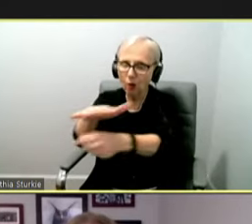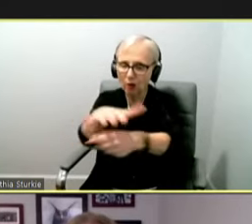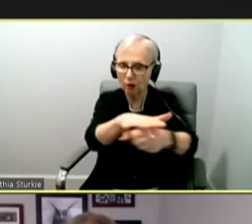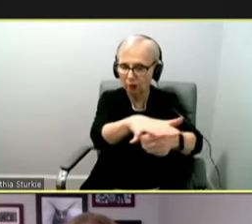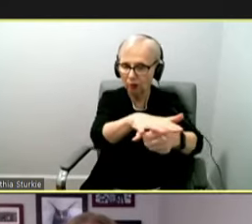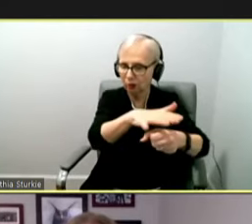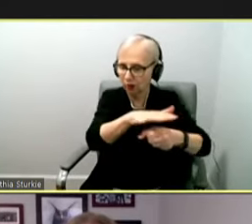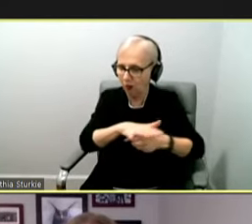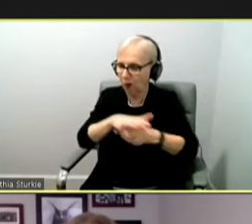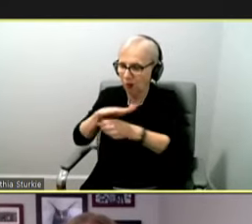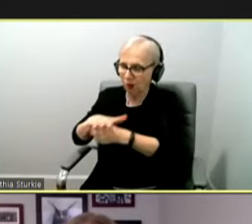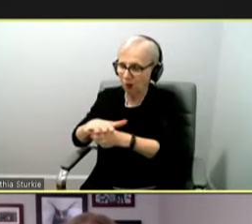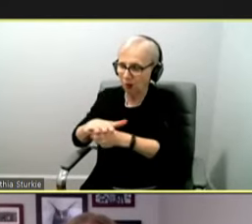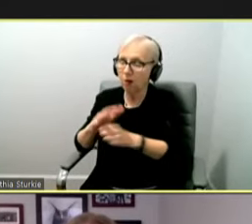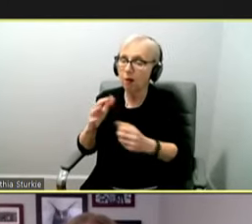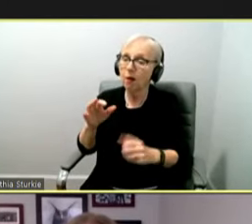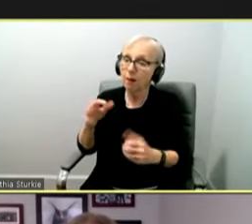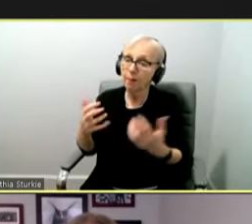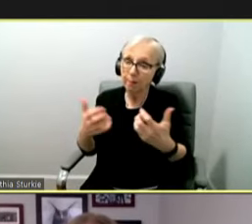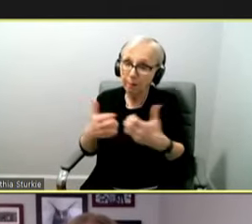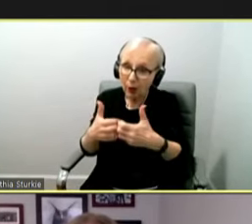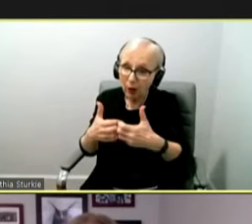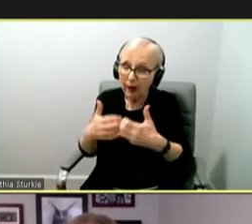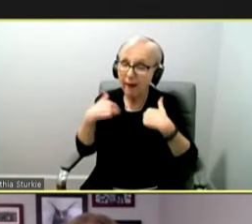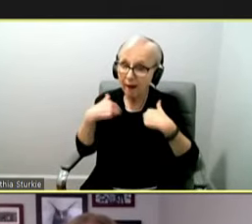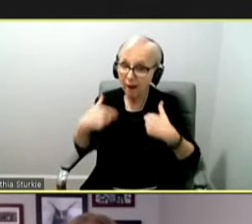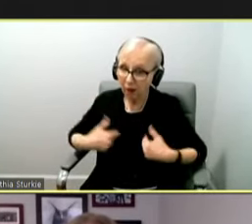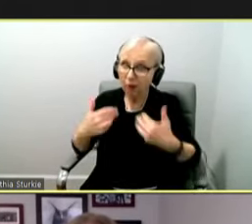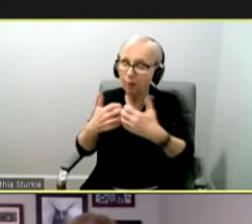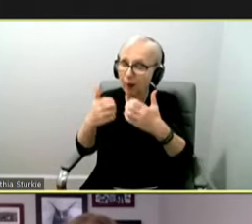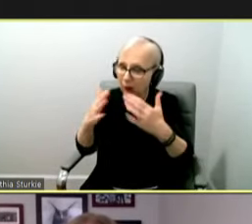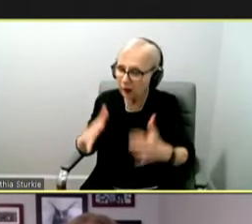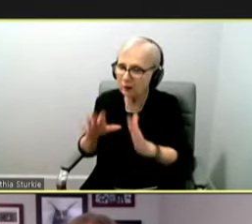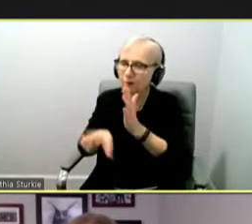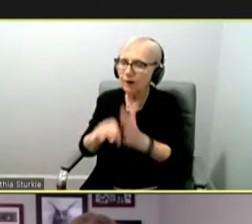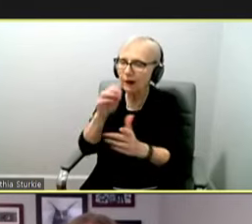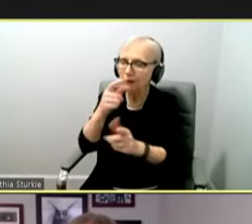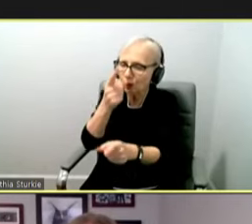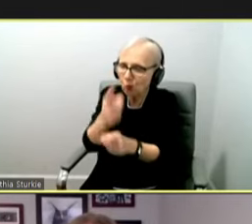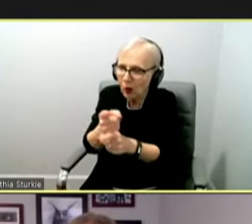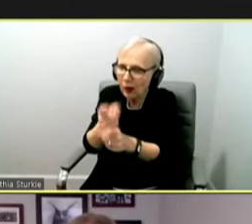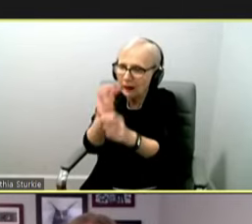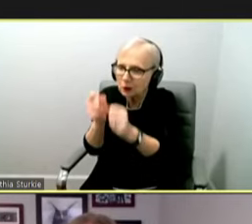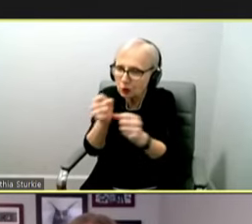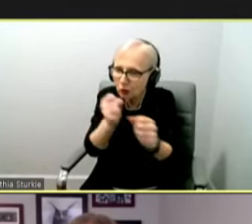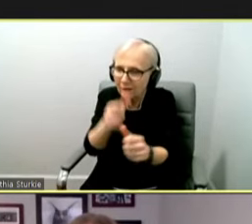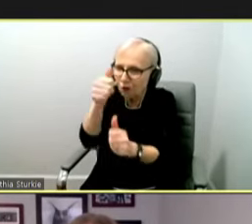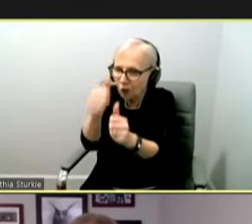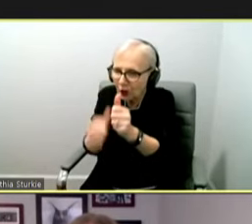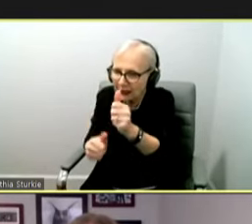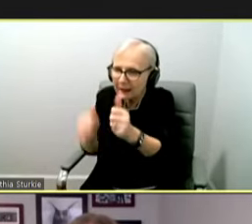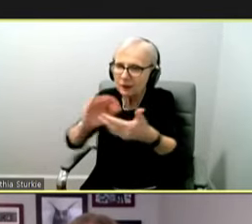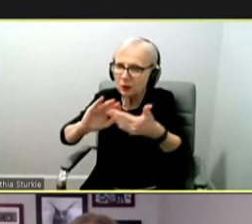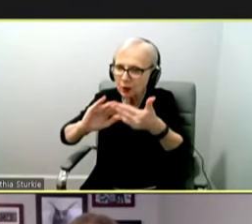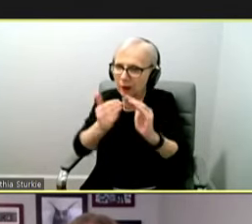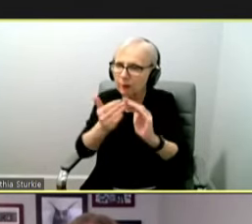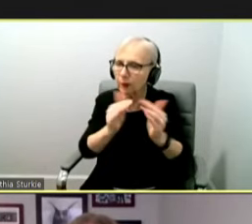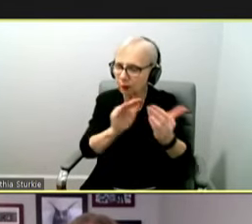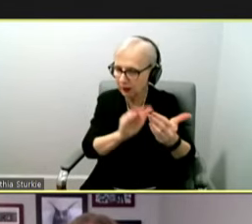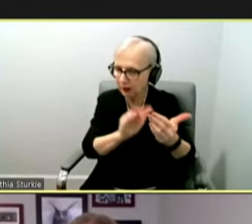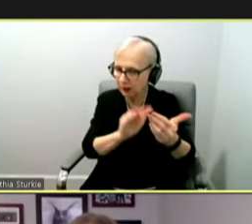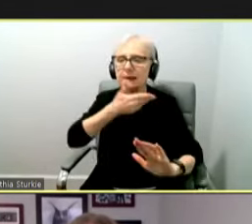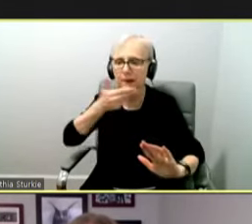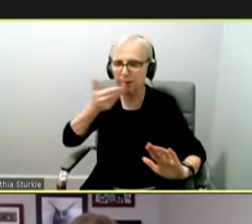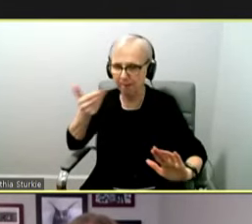our local elected officials to work through the right strategies for each community. And this team here will be